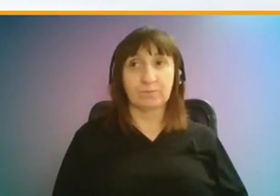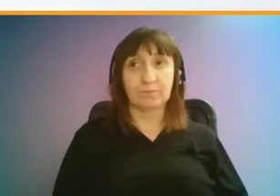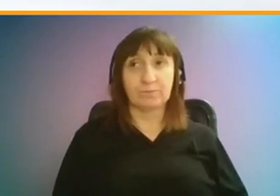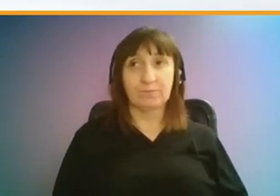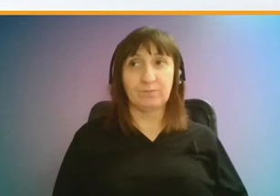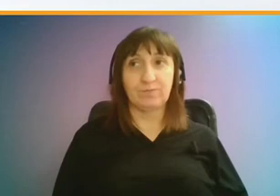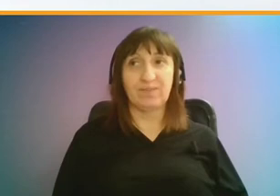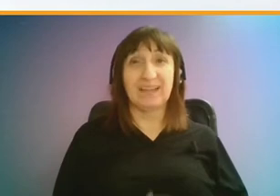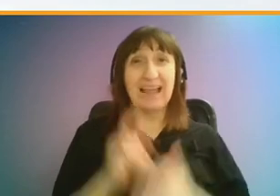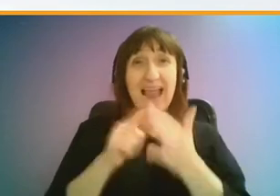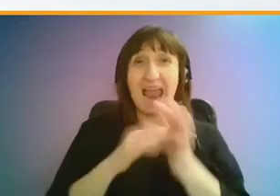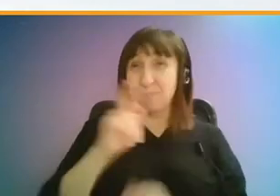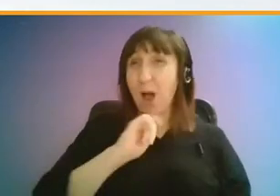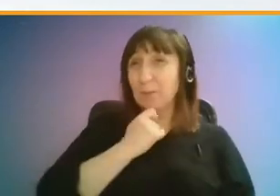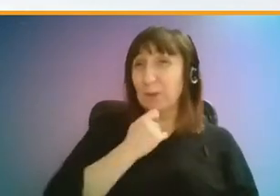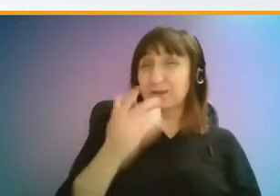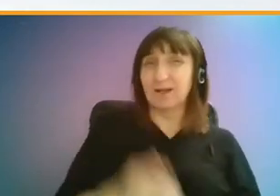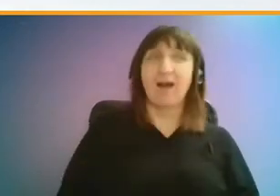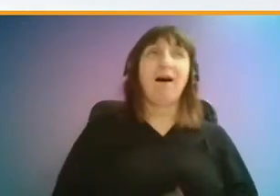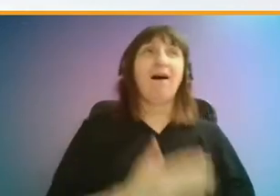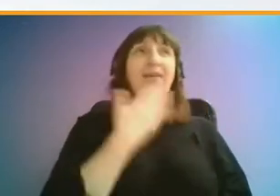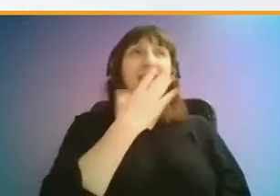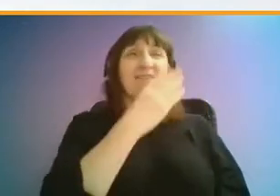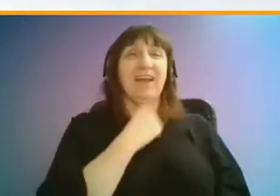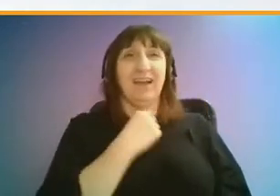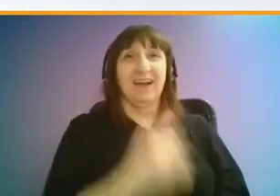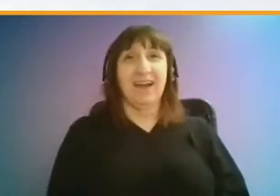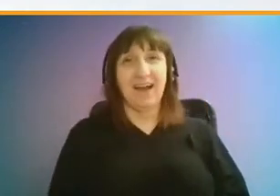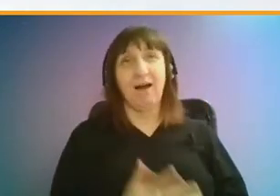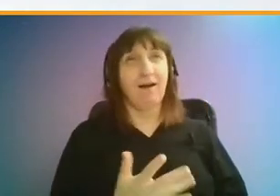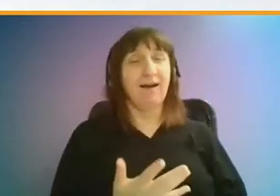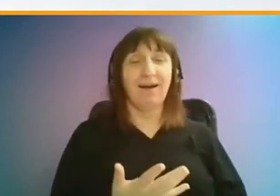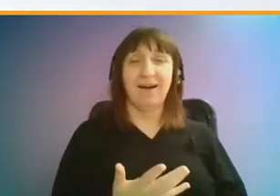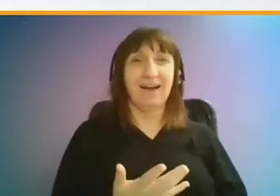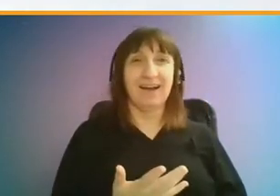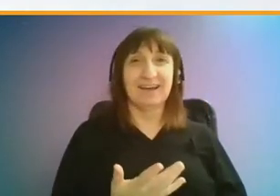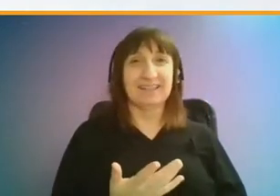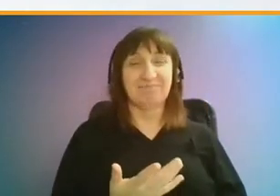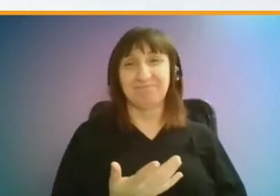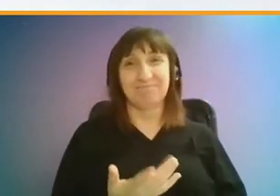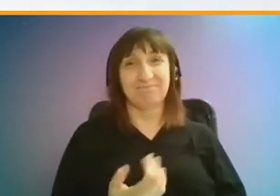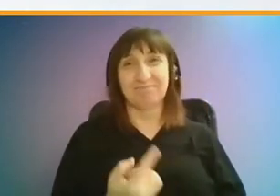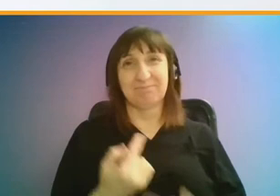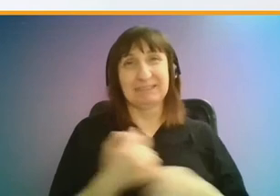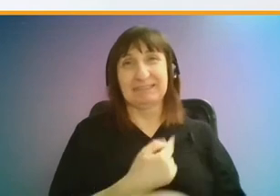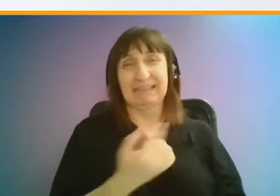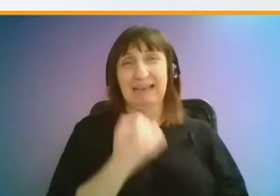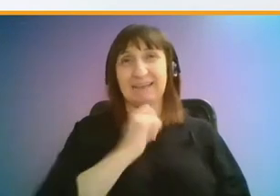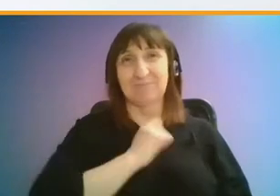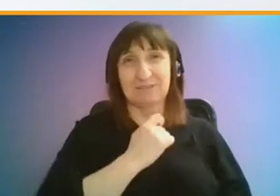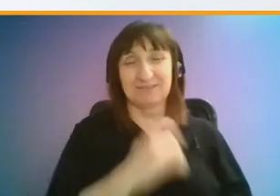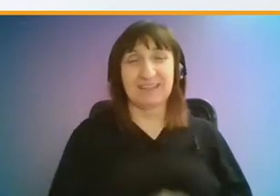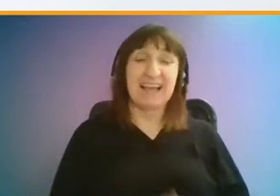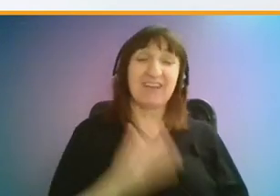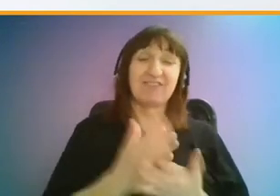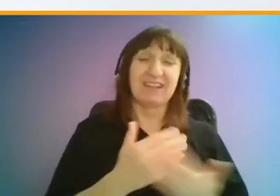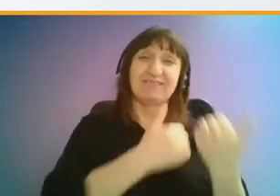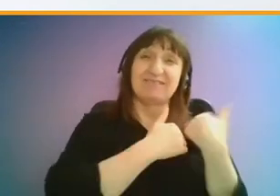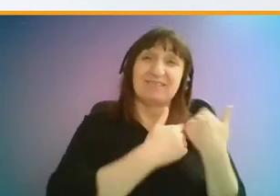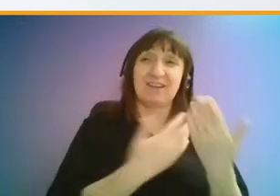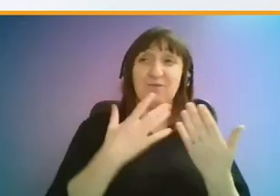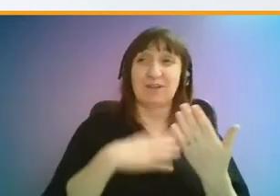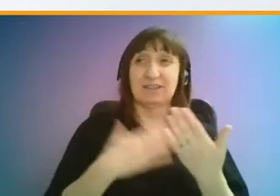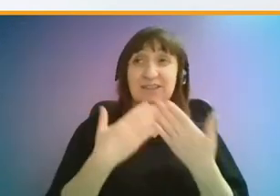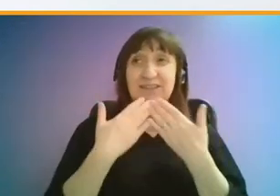Emma, you're on mute. Thanks very much. What an amateur mistake. So, really, it just falls for me to say, thank you.